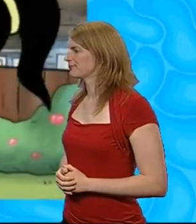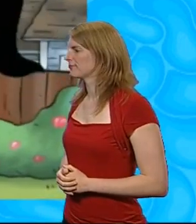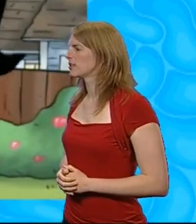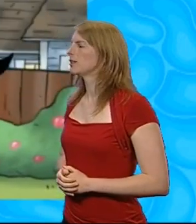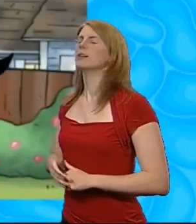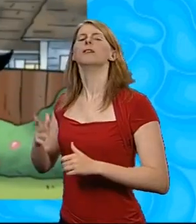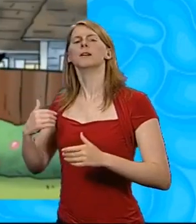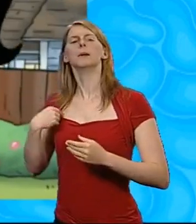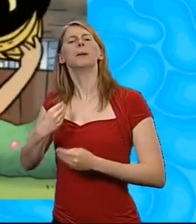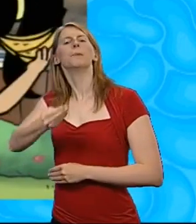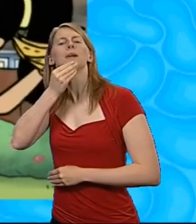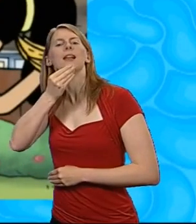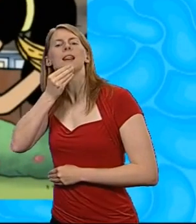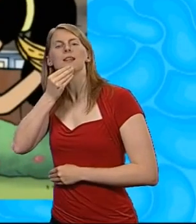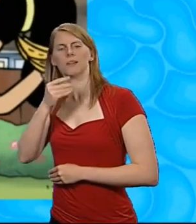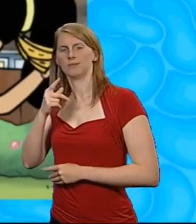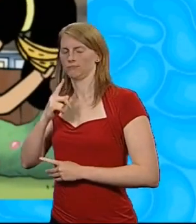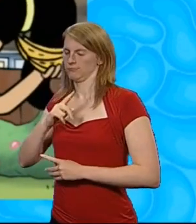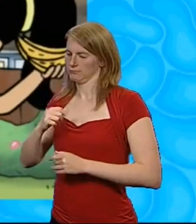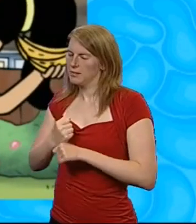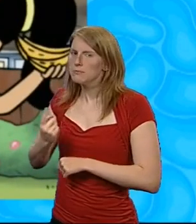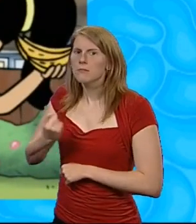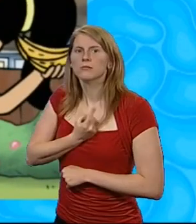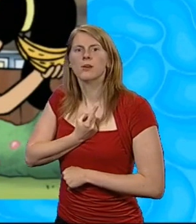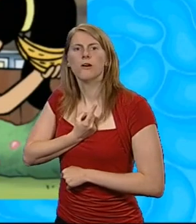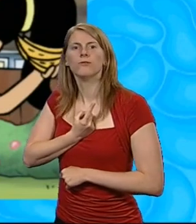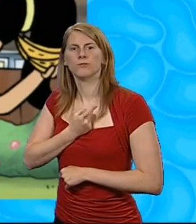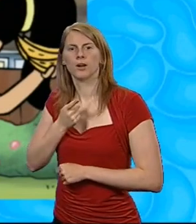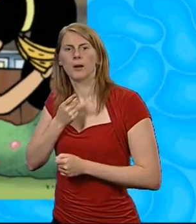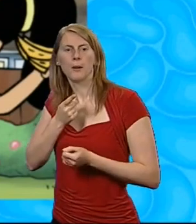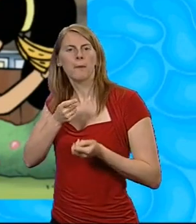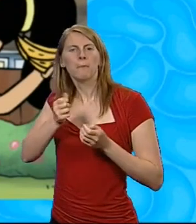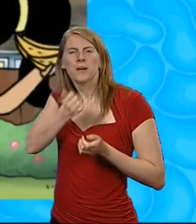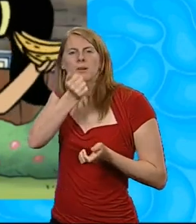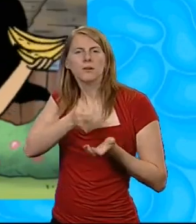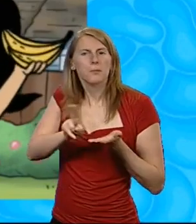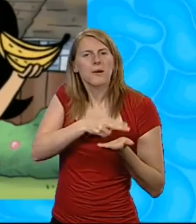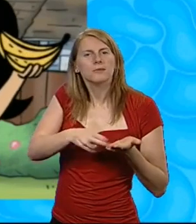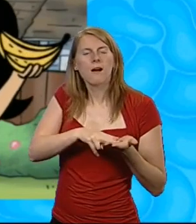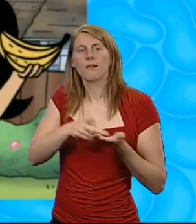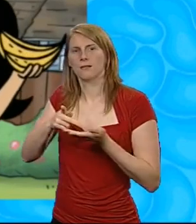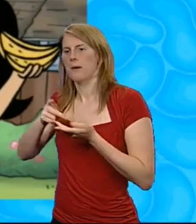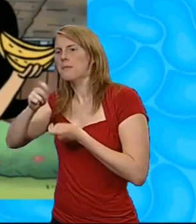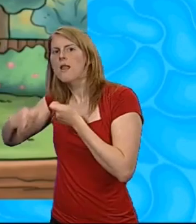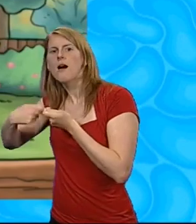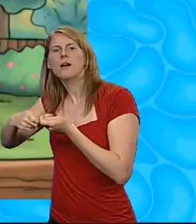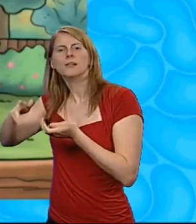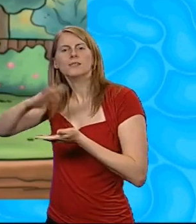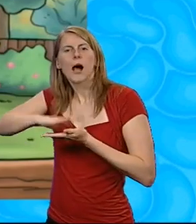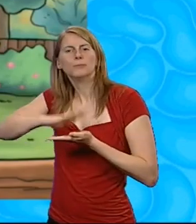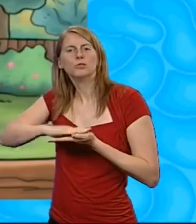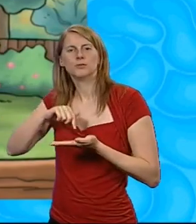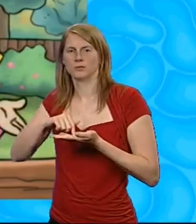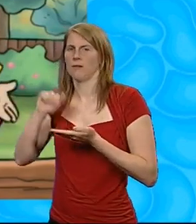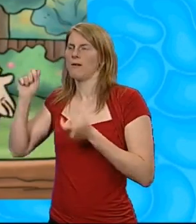I'm making a picnic lunch all by myself. Peanut butter and banana sandwiches. Monique's favorite. But,